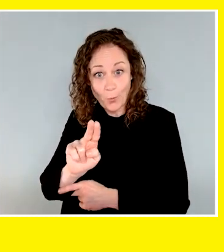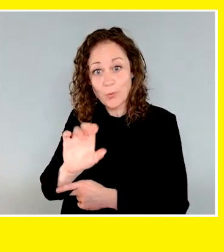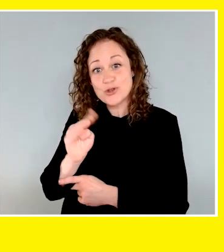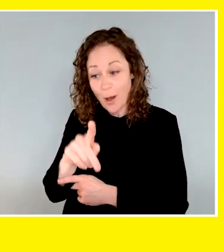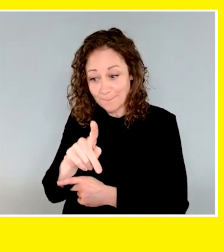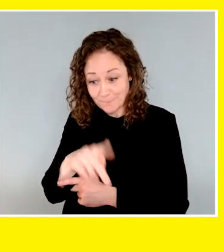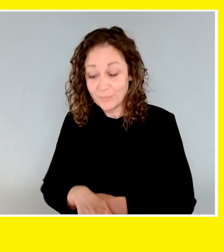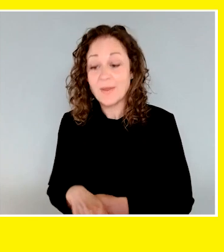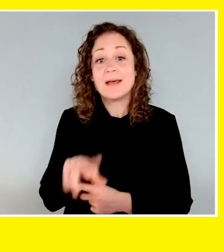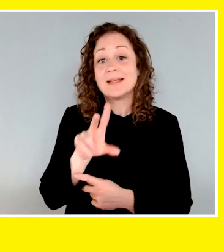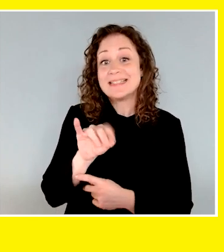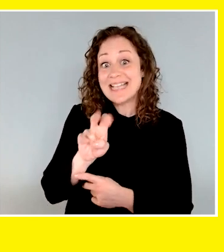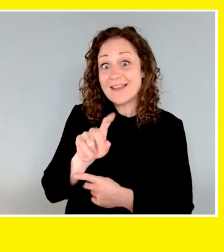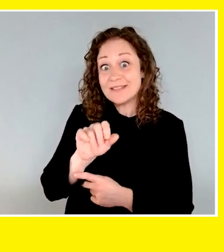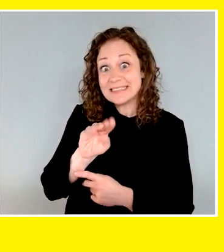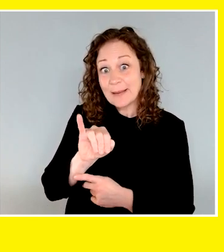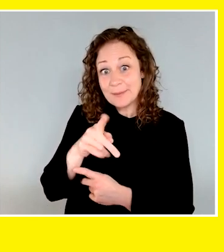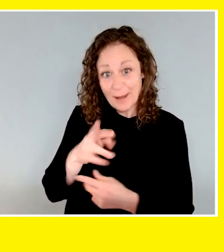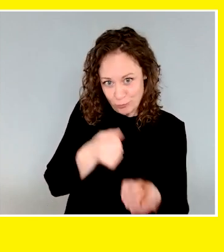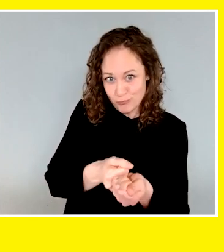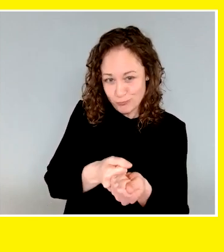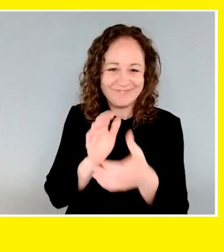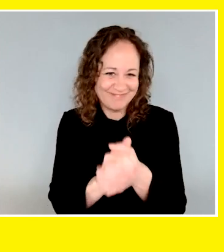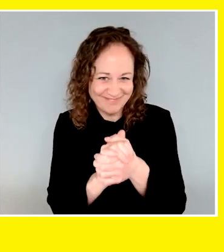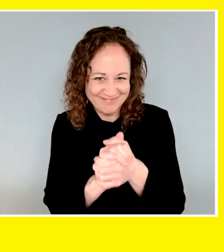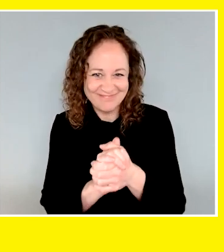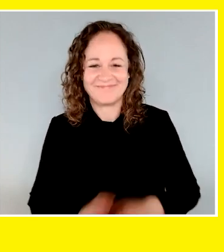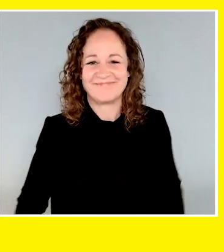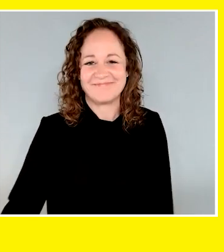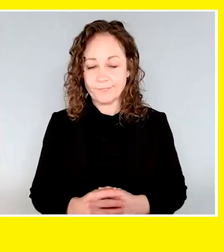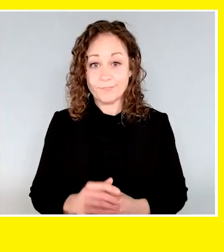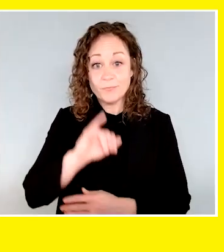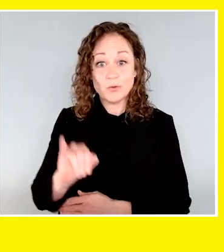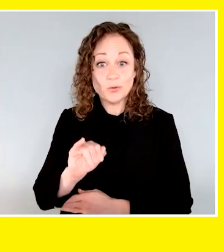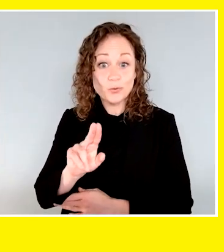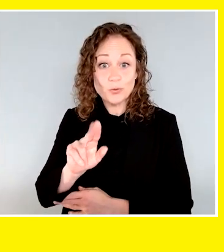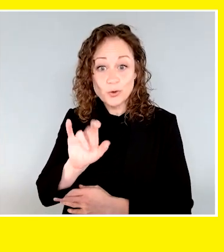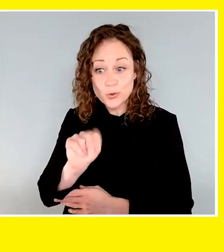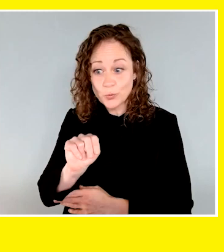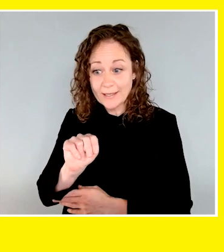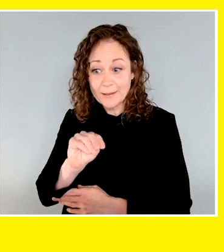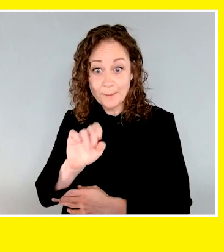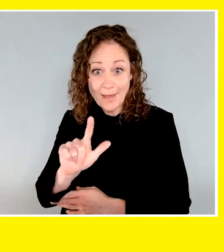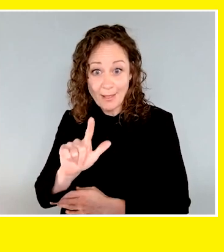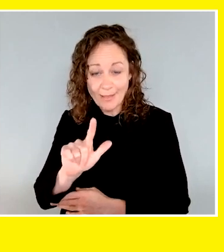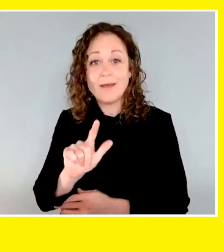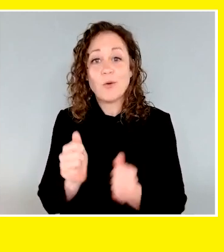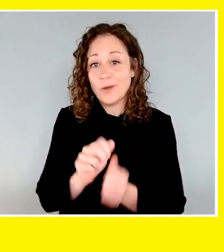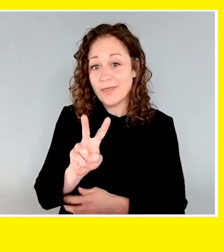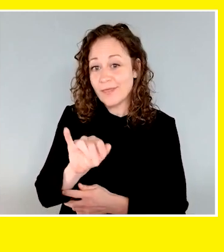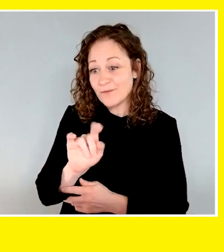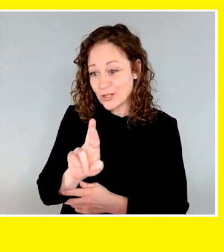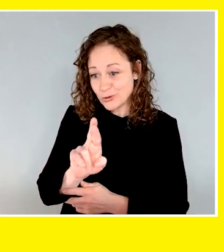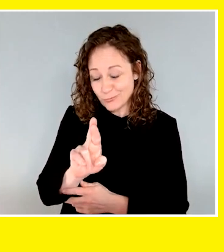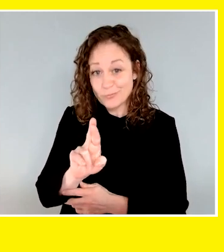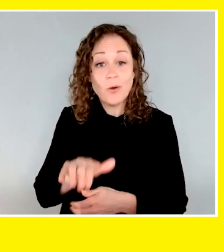sponsored by Dave and Tammy Piper. Congratulations, Keaton and Indy. Julian Mills is graduating with Victor, who was raised